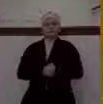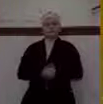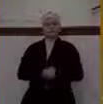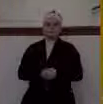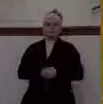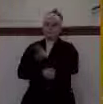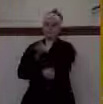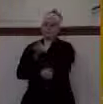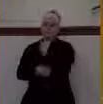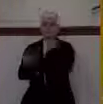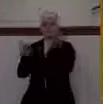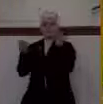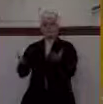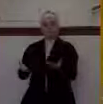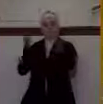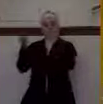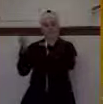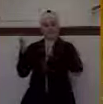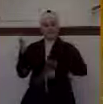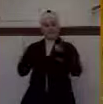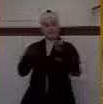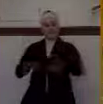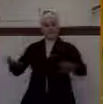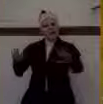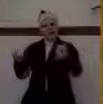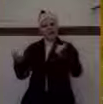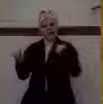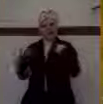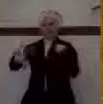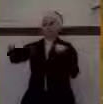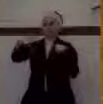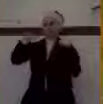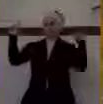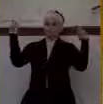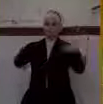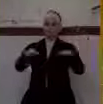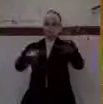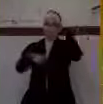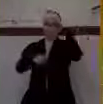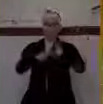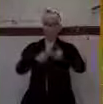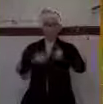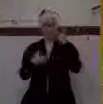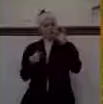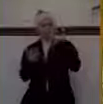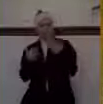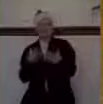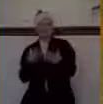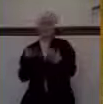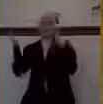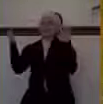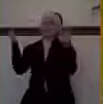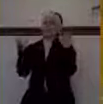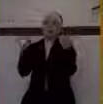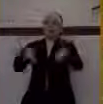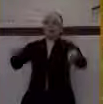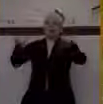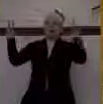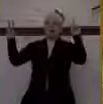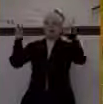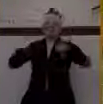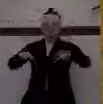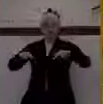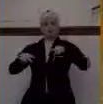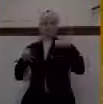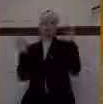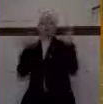present to the kingdom a good image. He wanted to portray this idea that everything was going great in the kingdom of